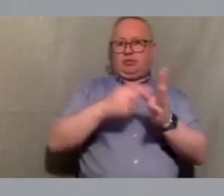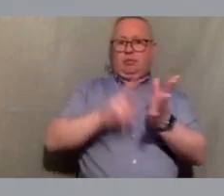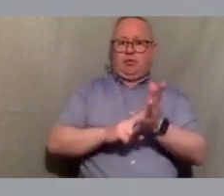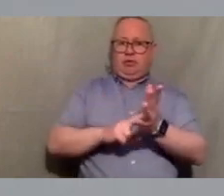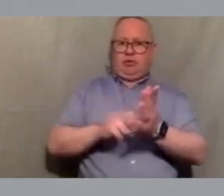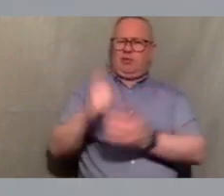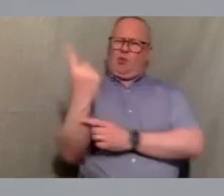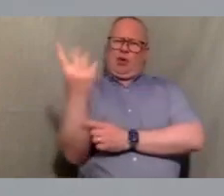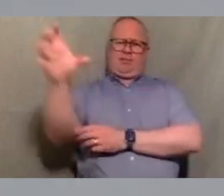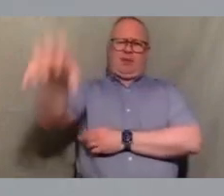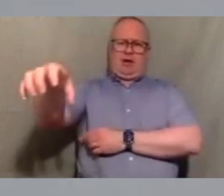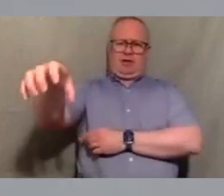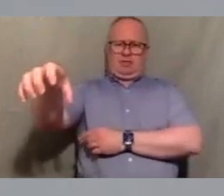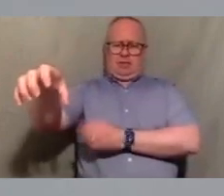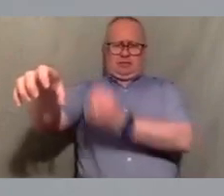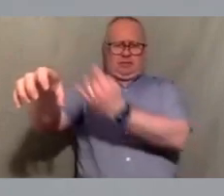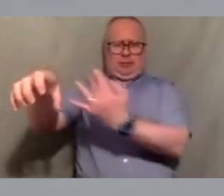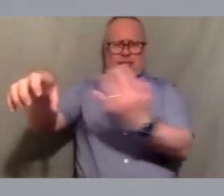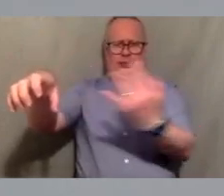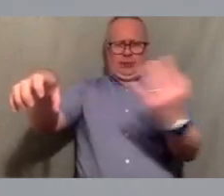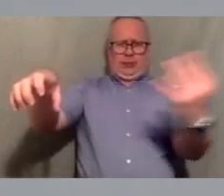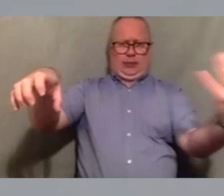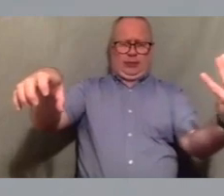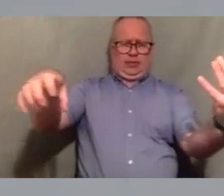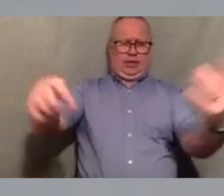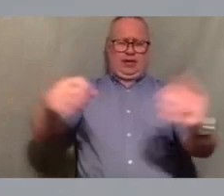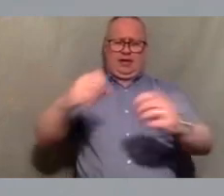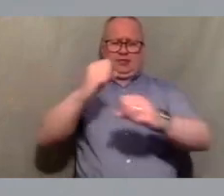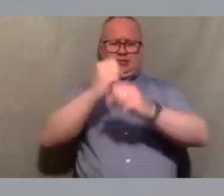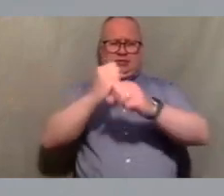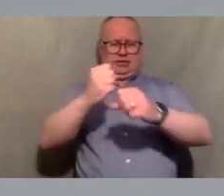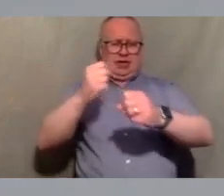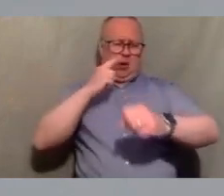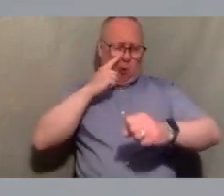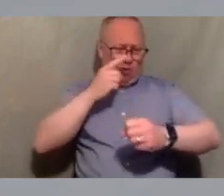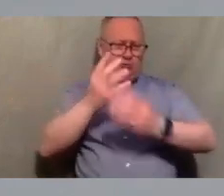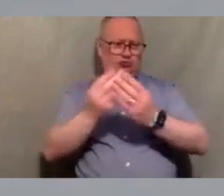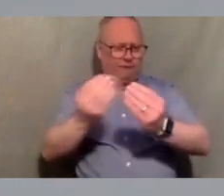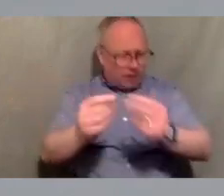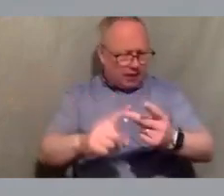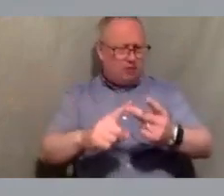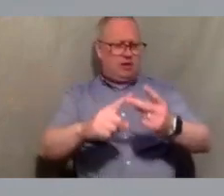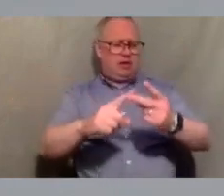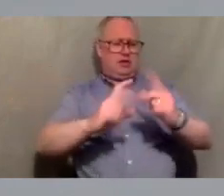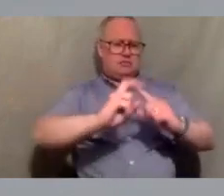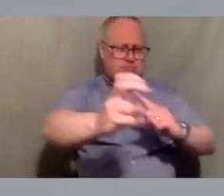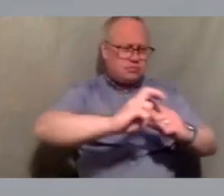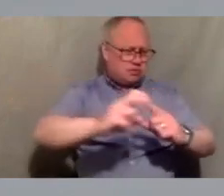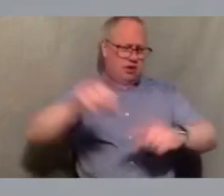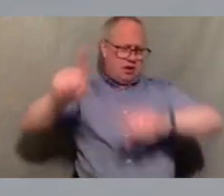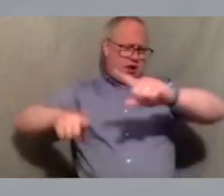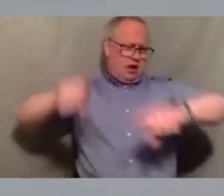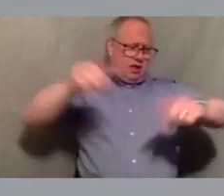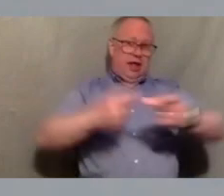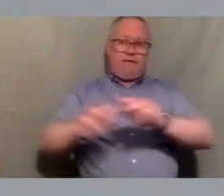pipelines refineries processing plants export terminals so as a concluding thought obviously shutting all of this down